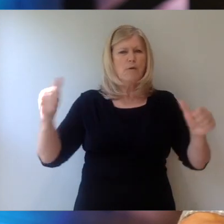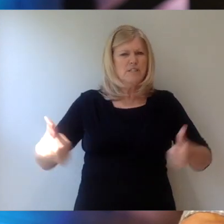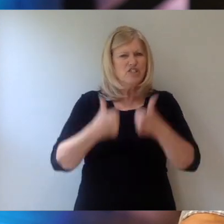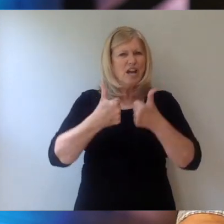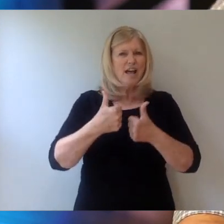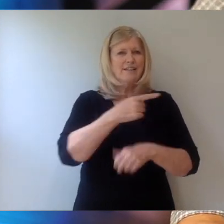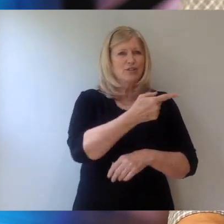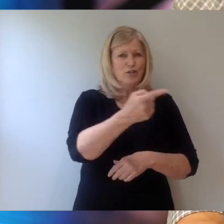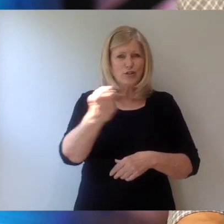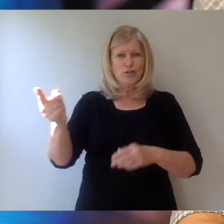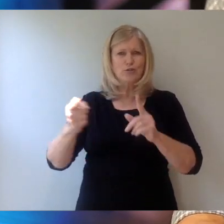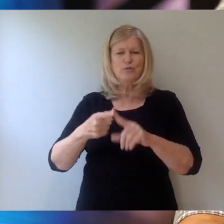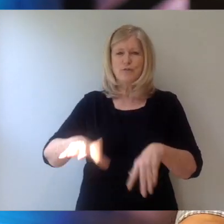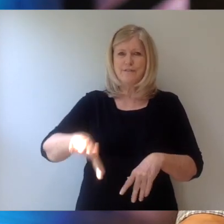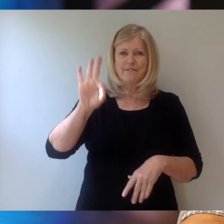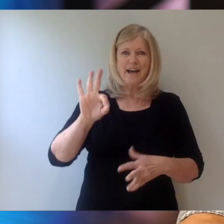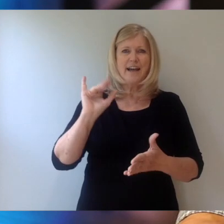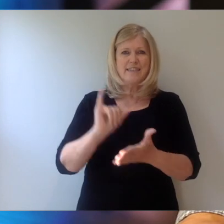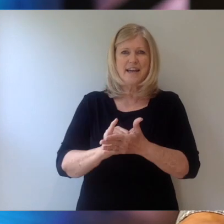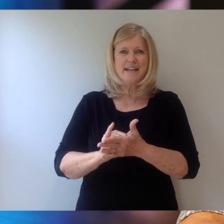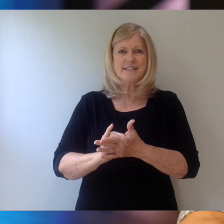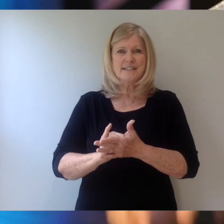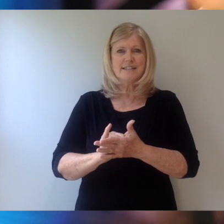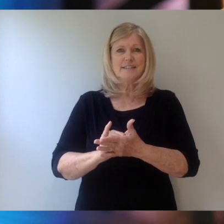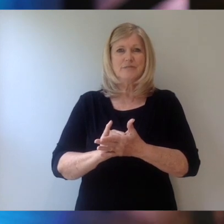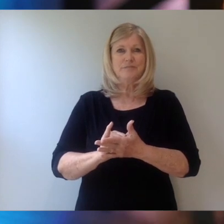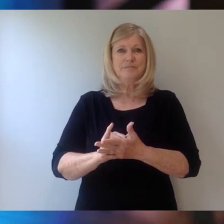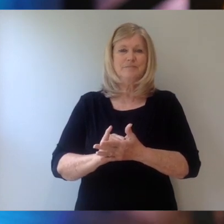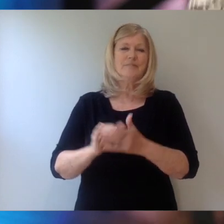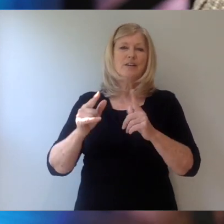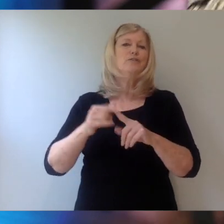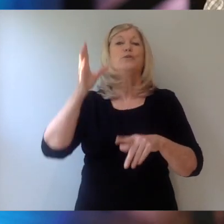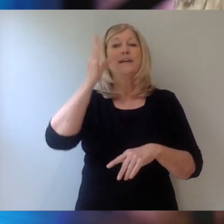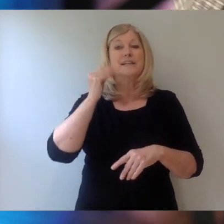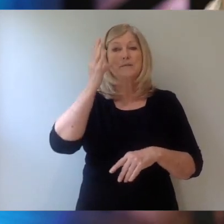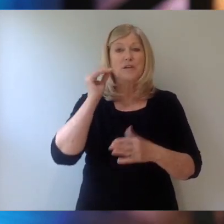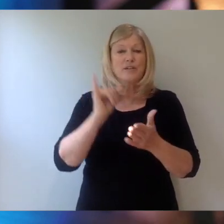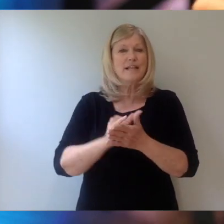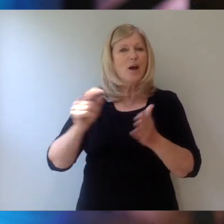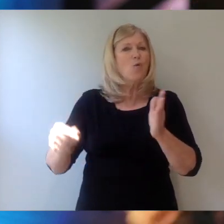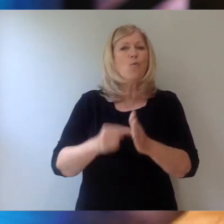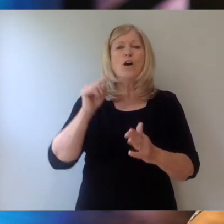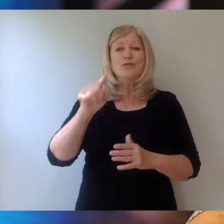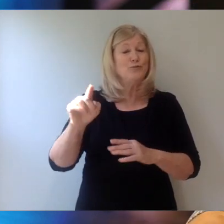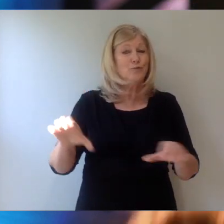to find that, to experience that, because once you do,